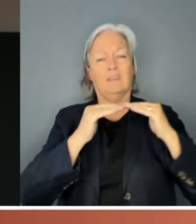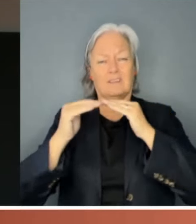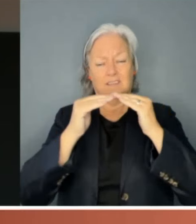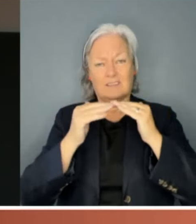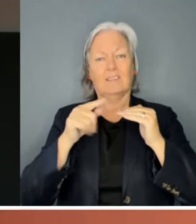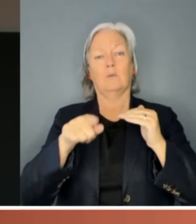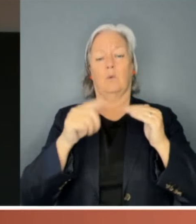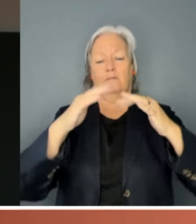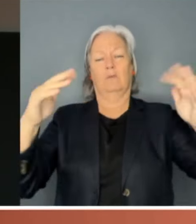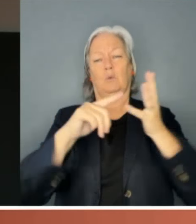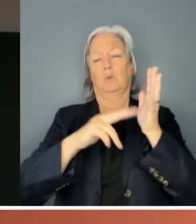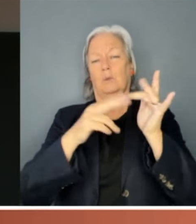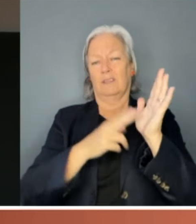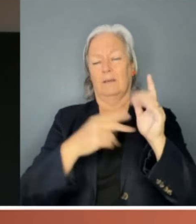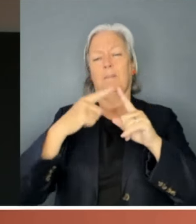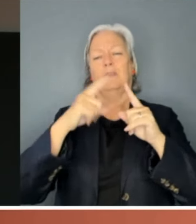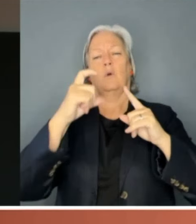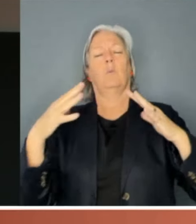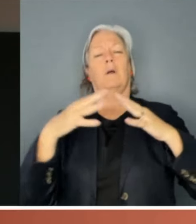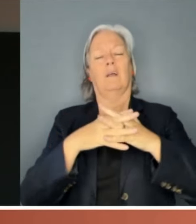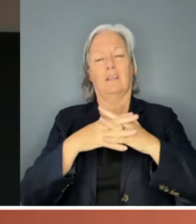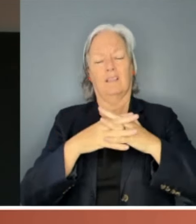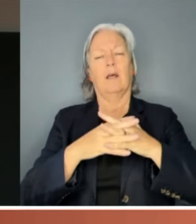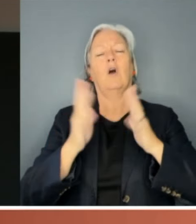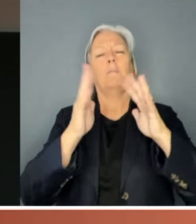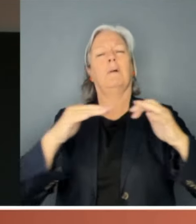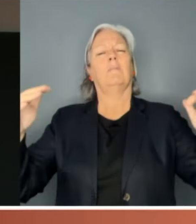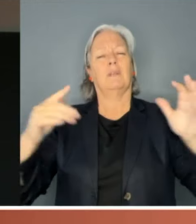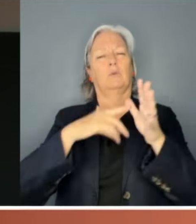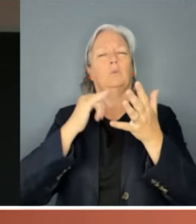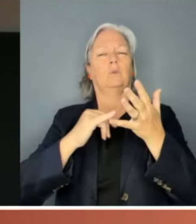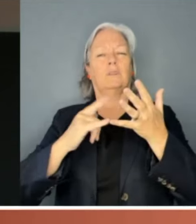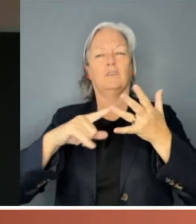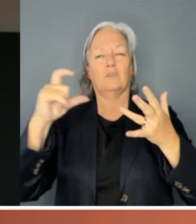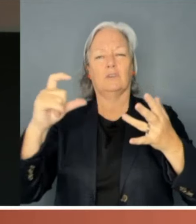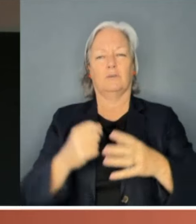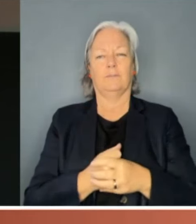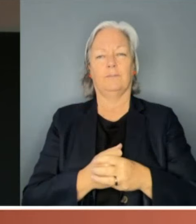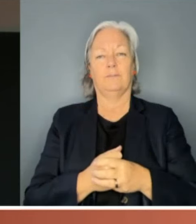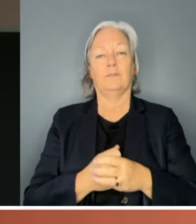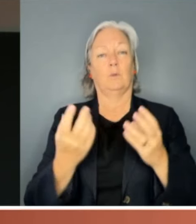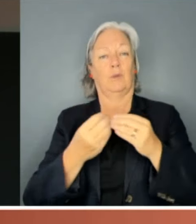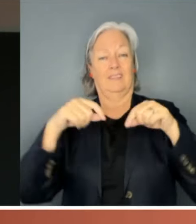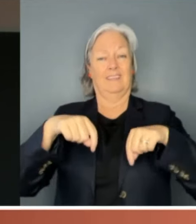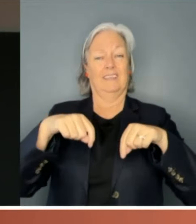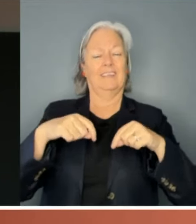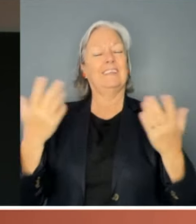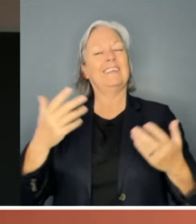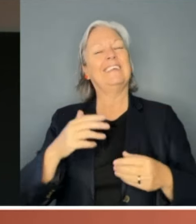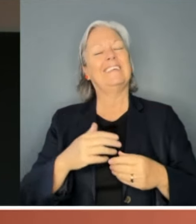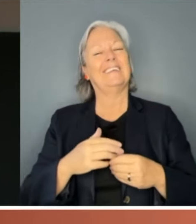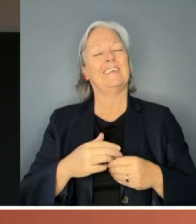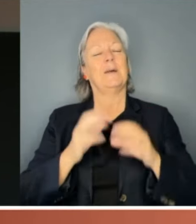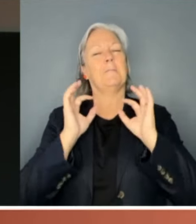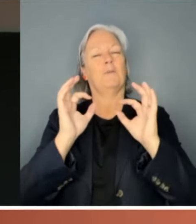and the Commonwealth Parliamentary Association. Against this background, it's fitting that the President has invited a